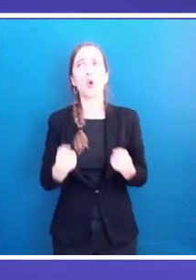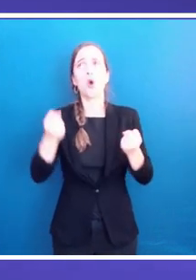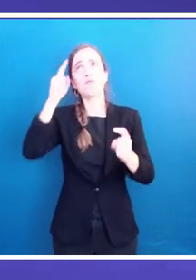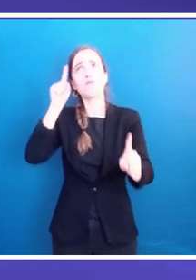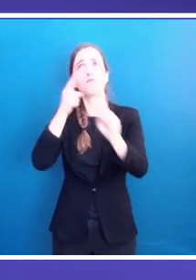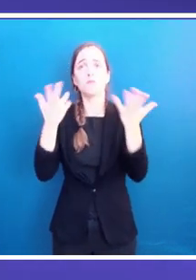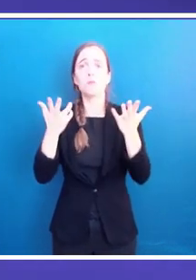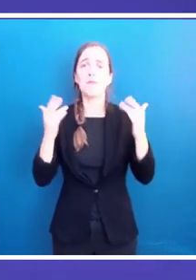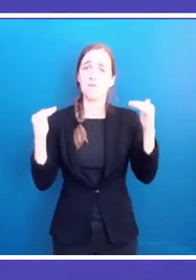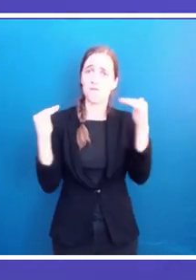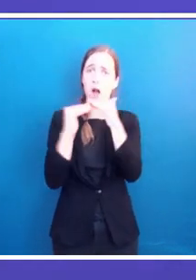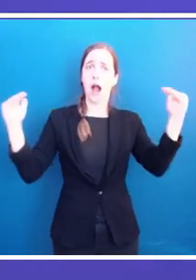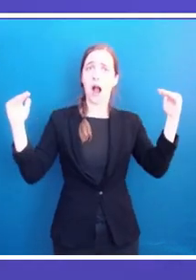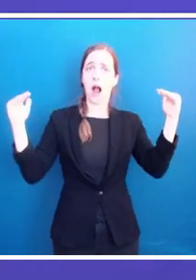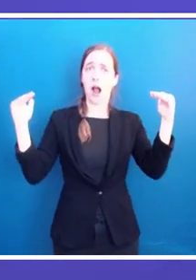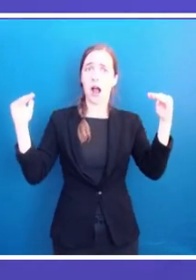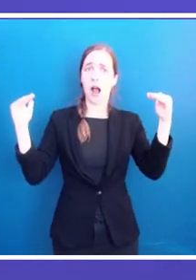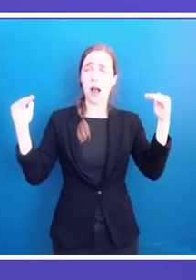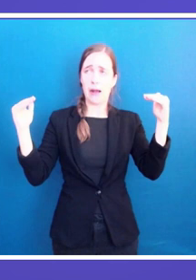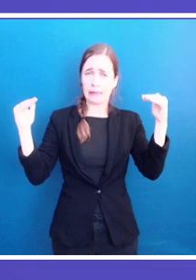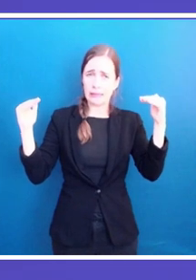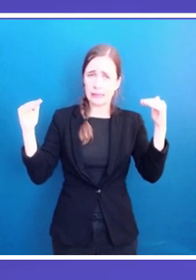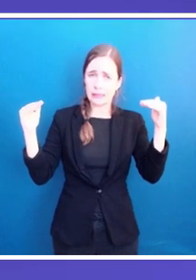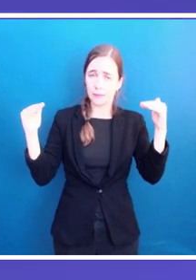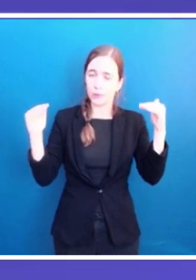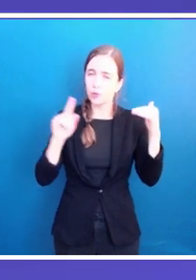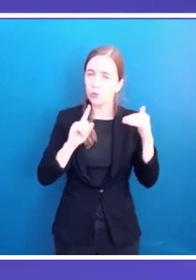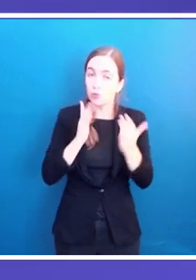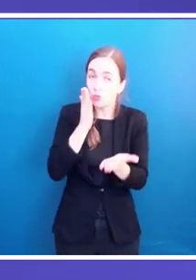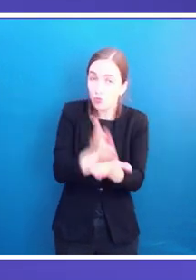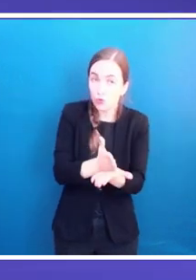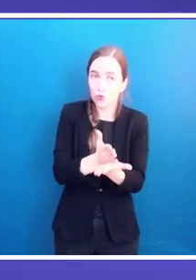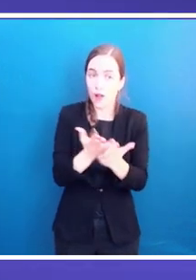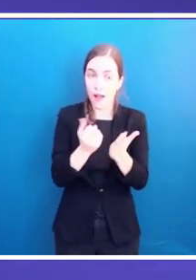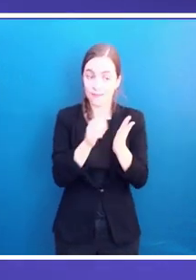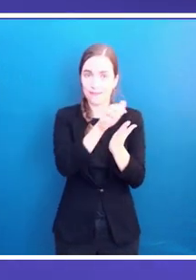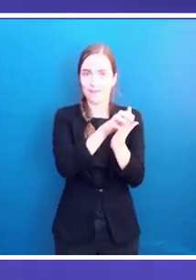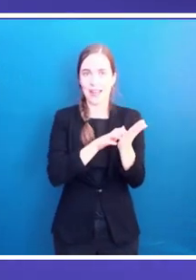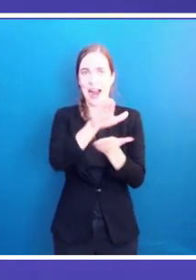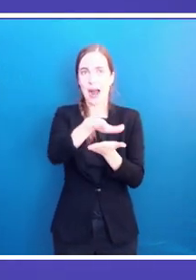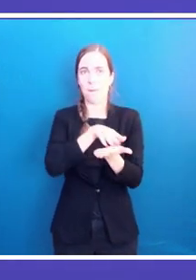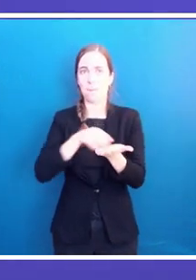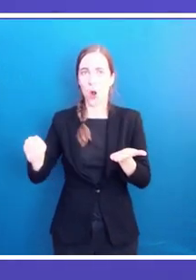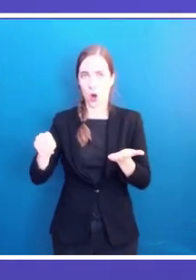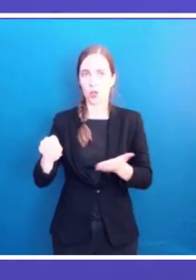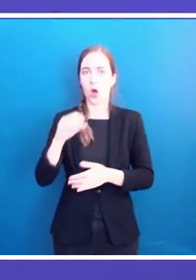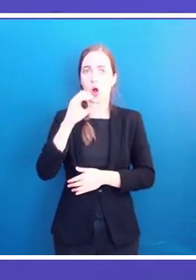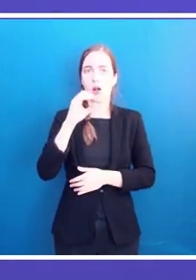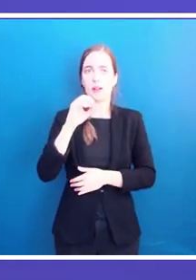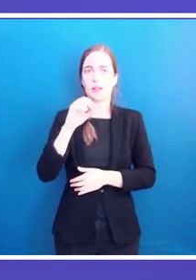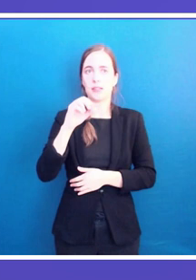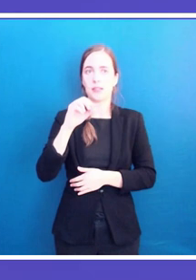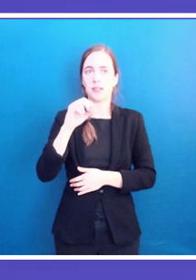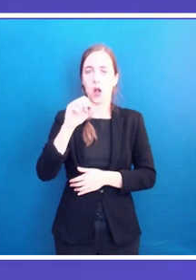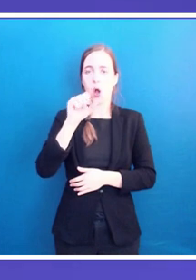GDP would rise by 25% in the Middle East and North Africa region, and 10% in the EU, if women were